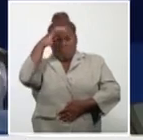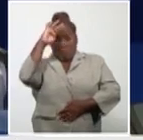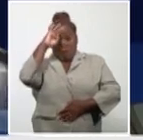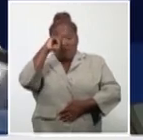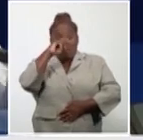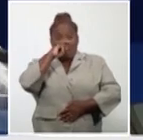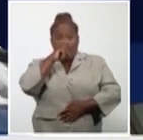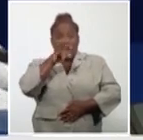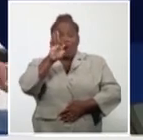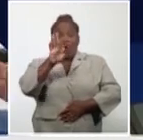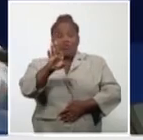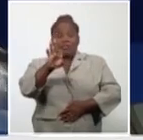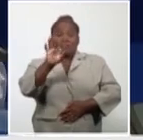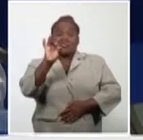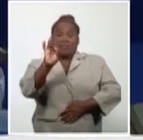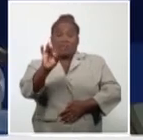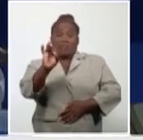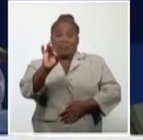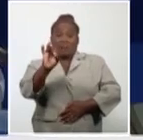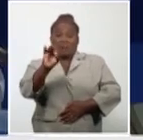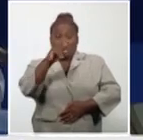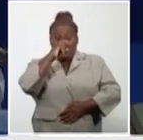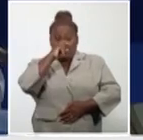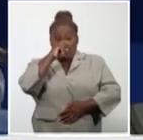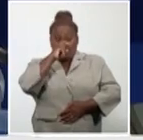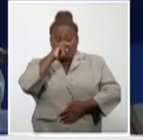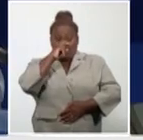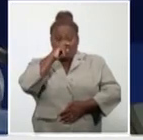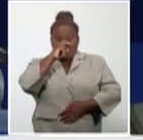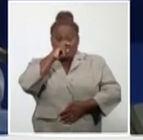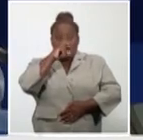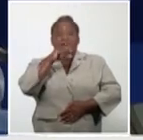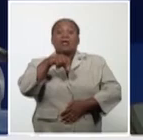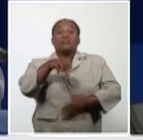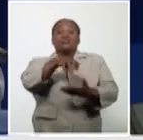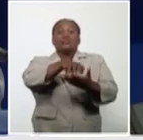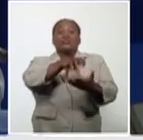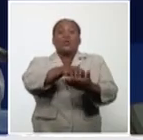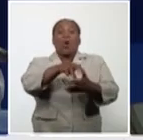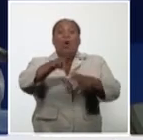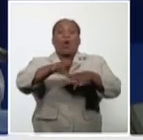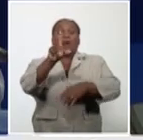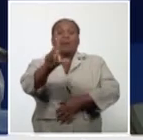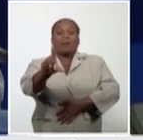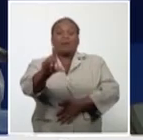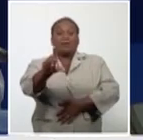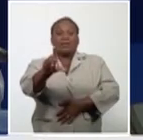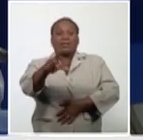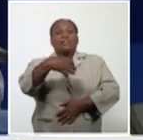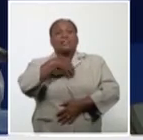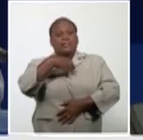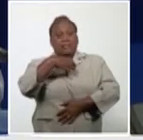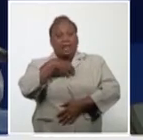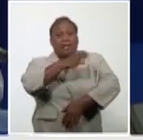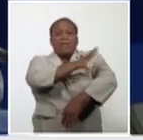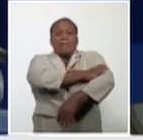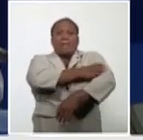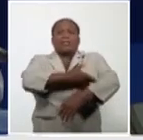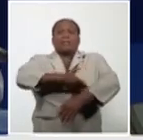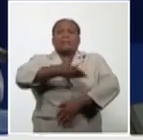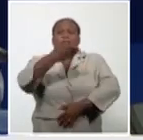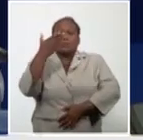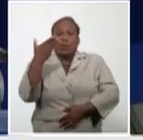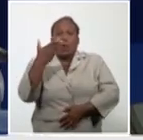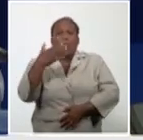male Cuban citizen from the city of Holguin Holguin a history of high